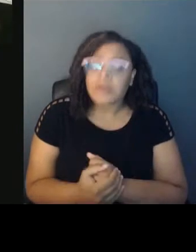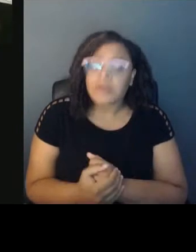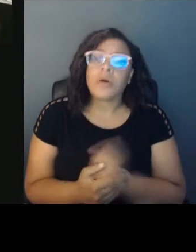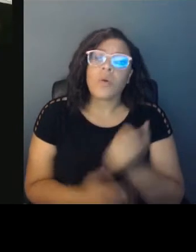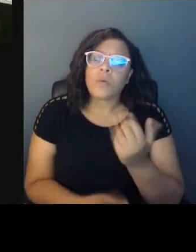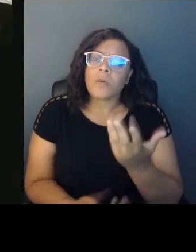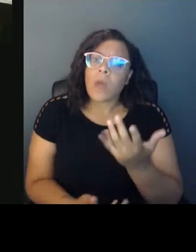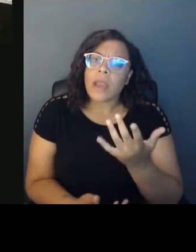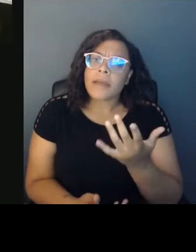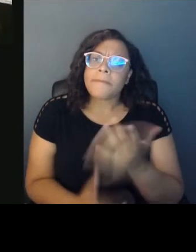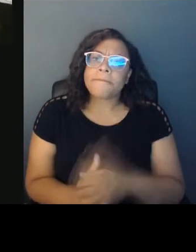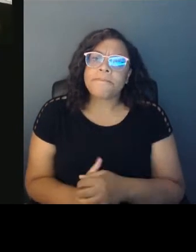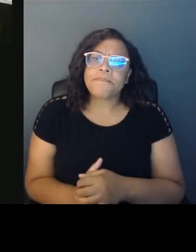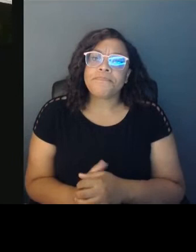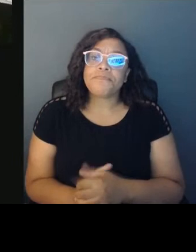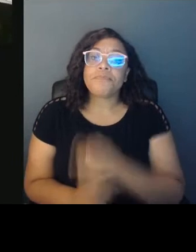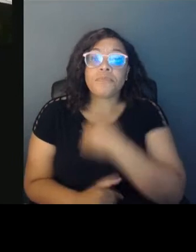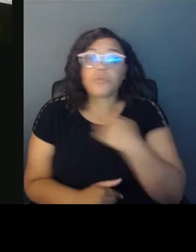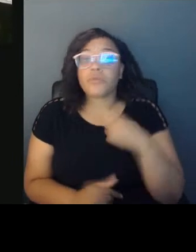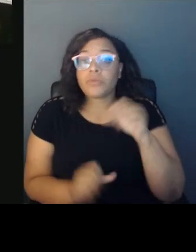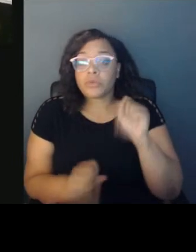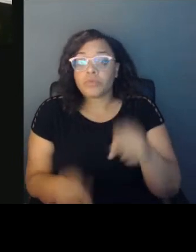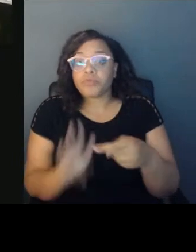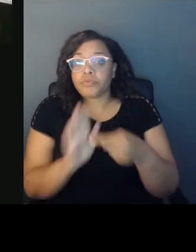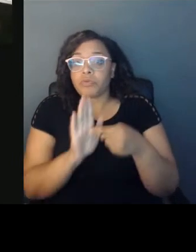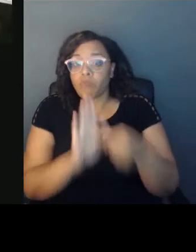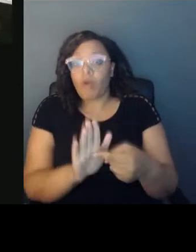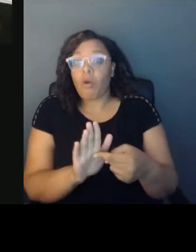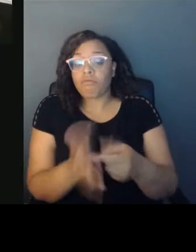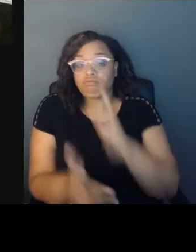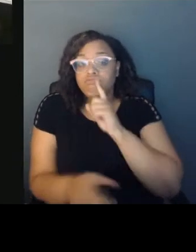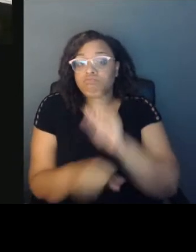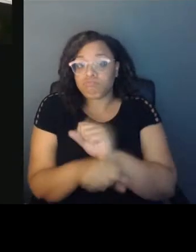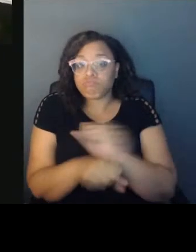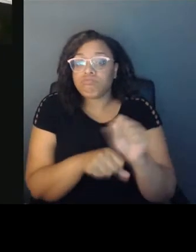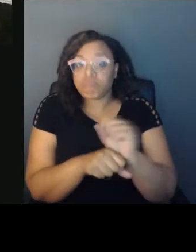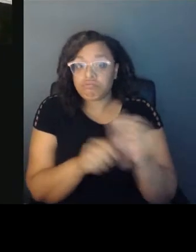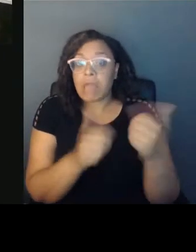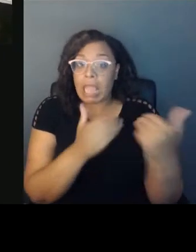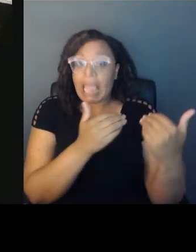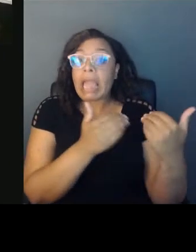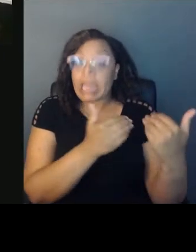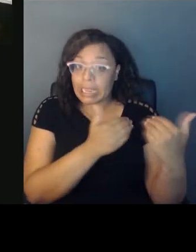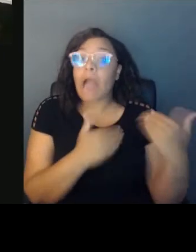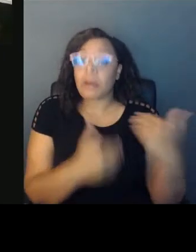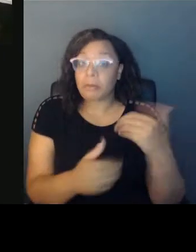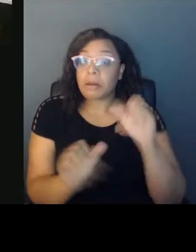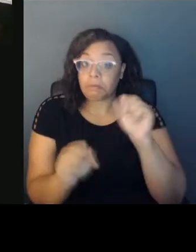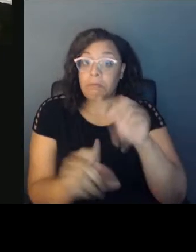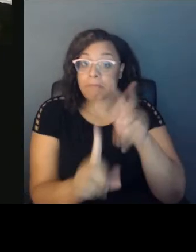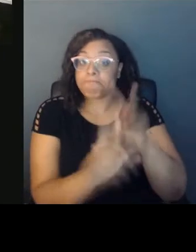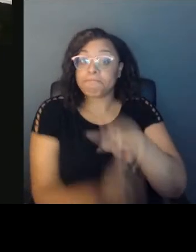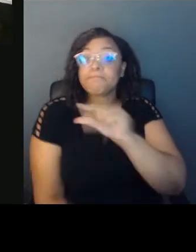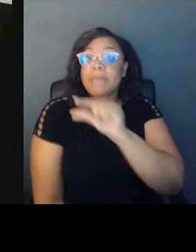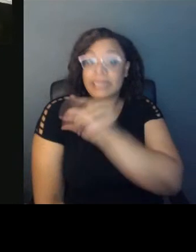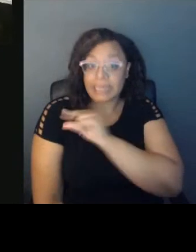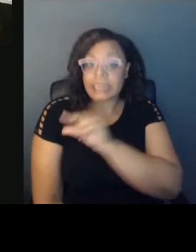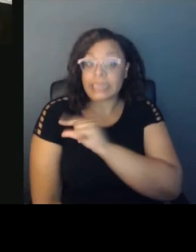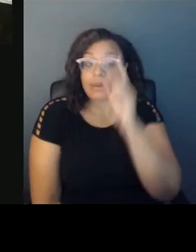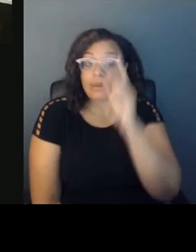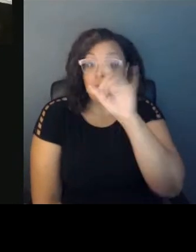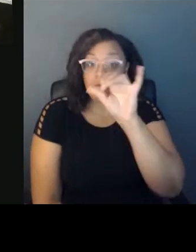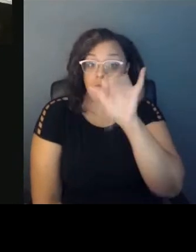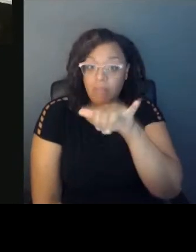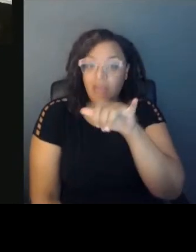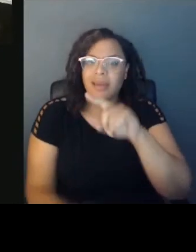the reality that accountability has been met in this particular case, and yet so many systemic things sort of proceed. So